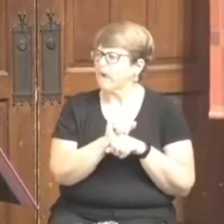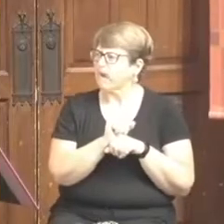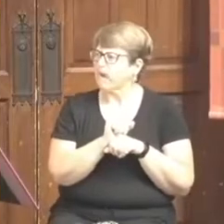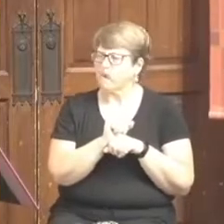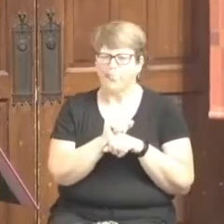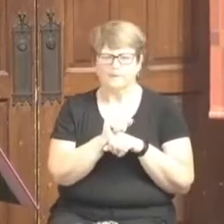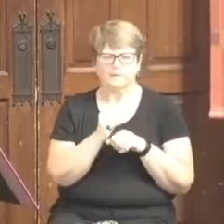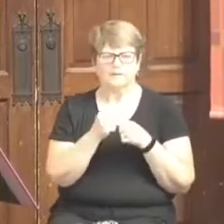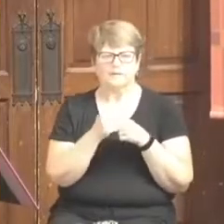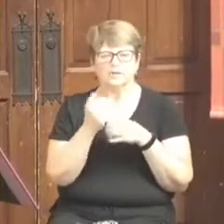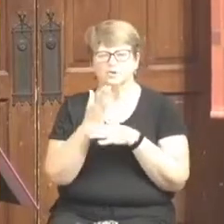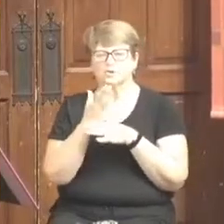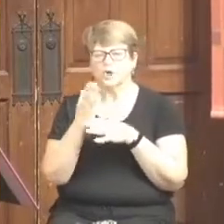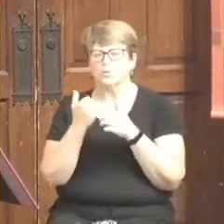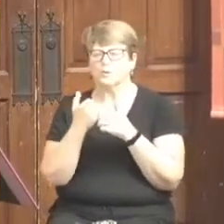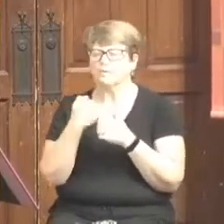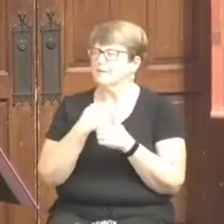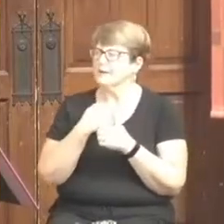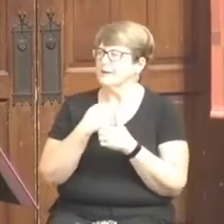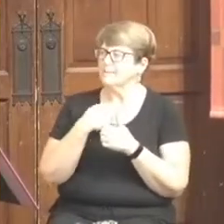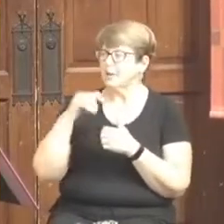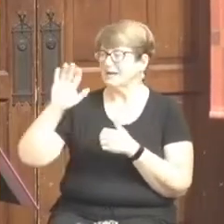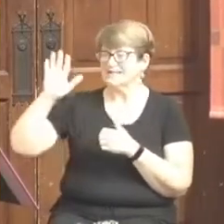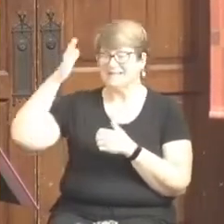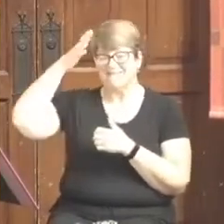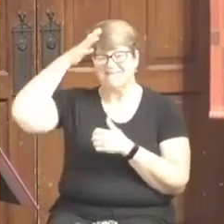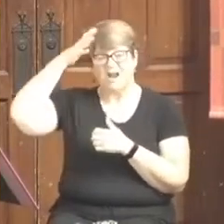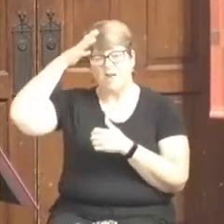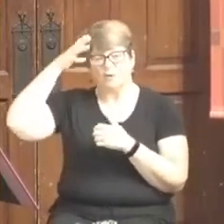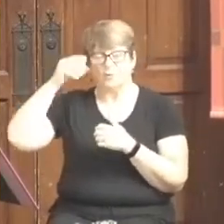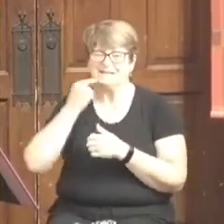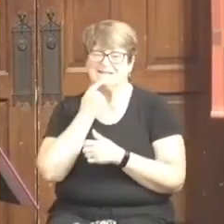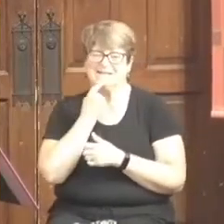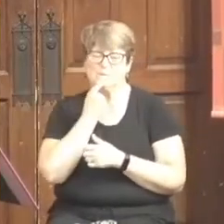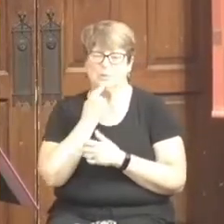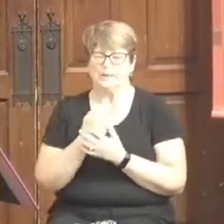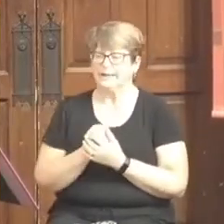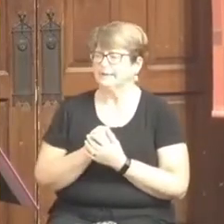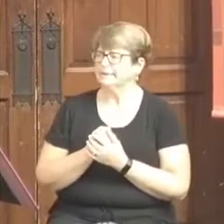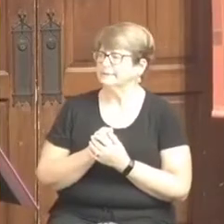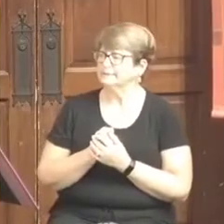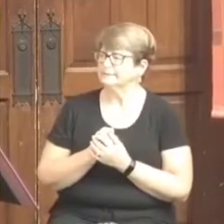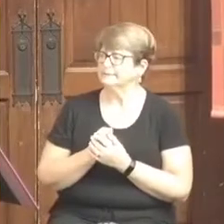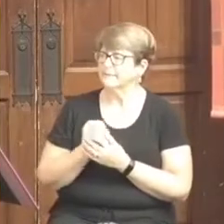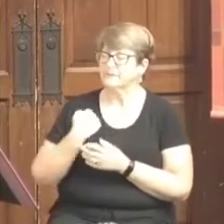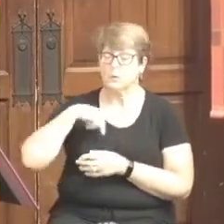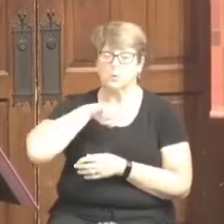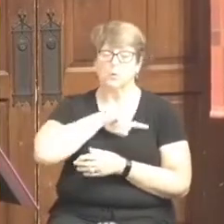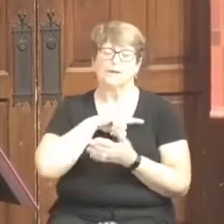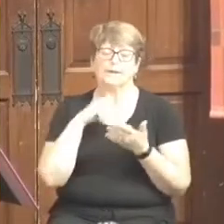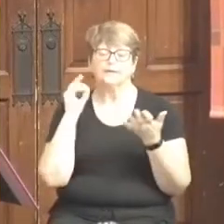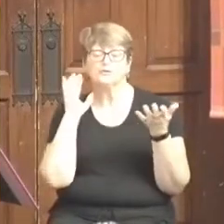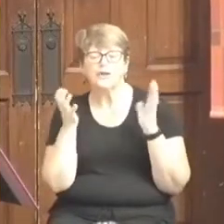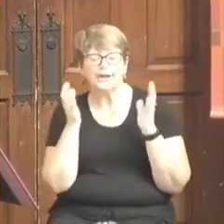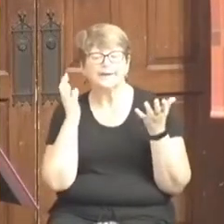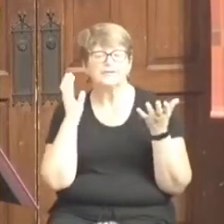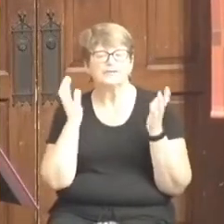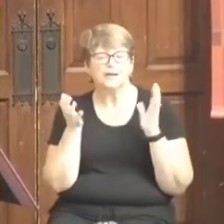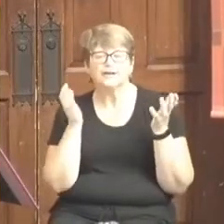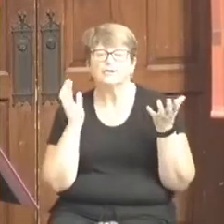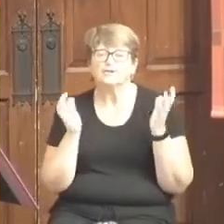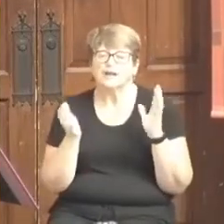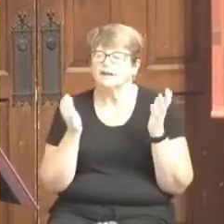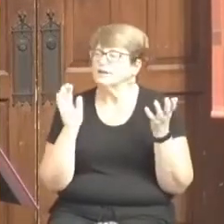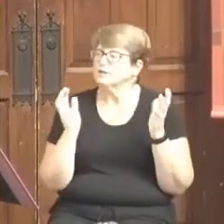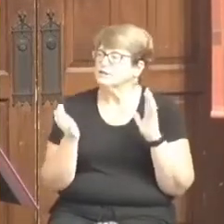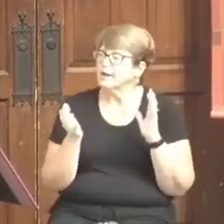talked to me about his father's disappointment in him. And we talked and talked. And